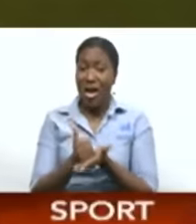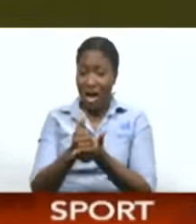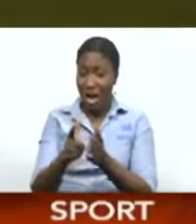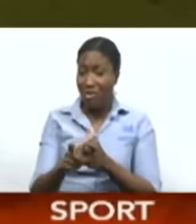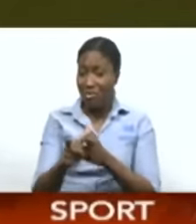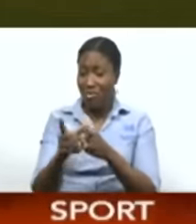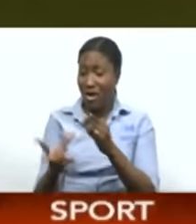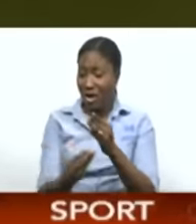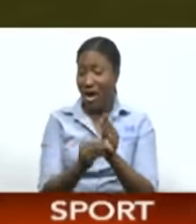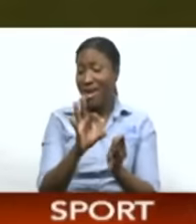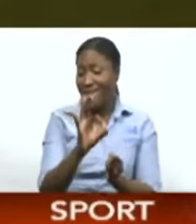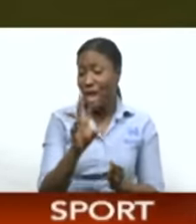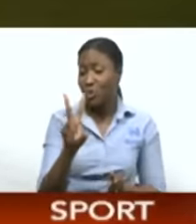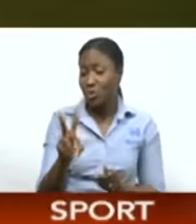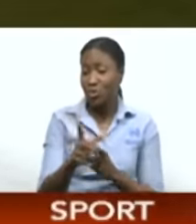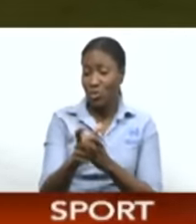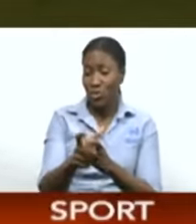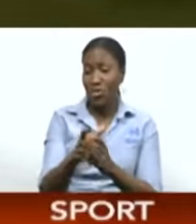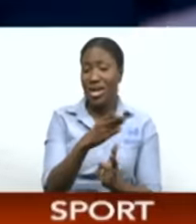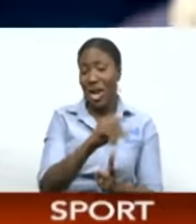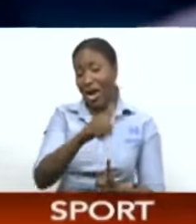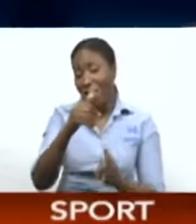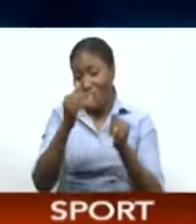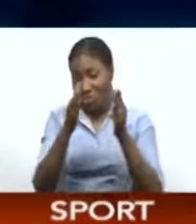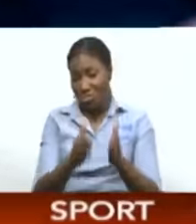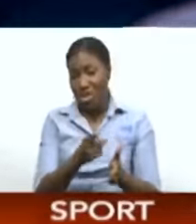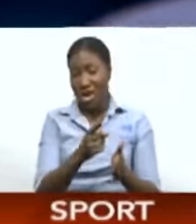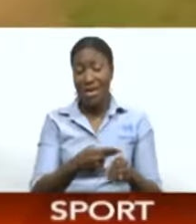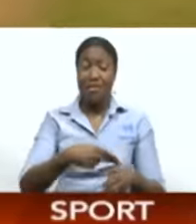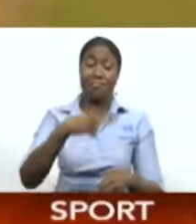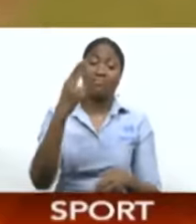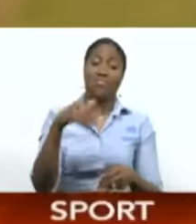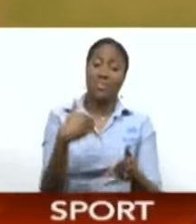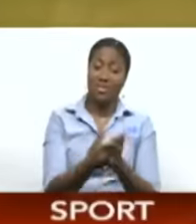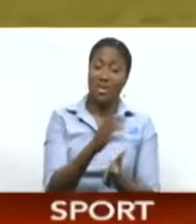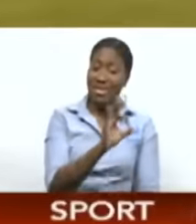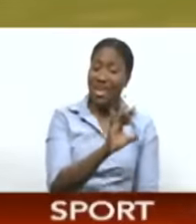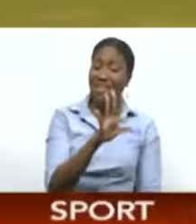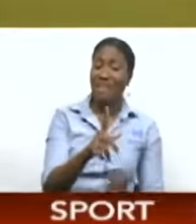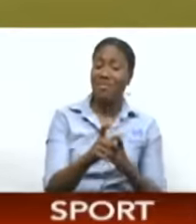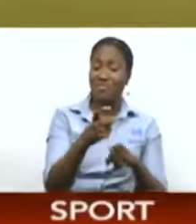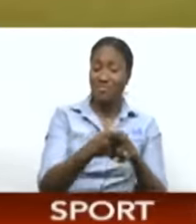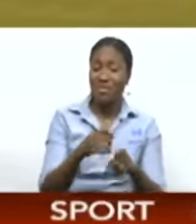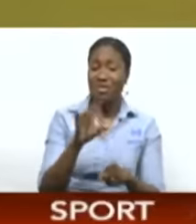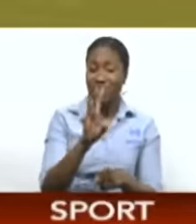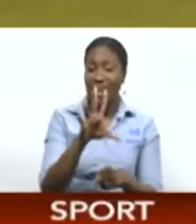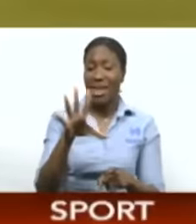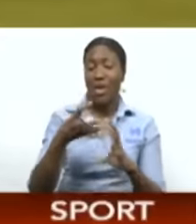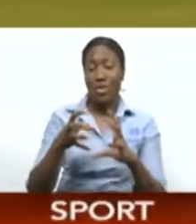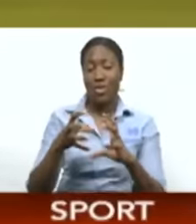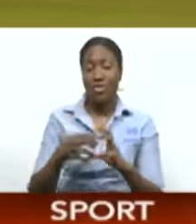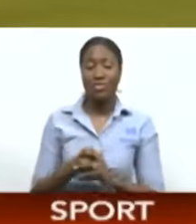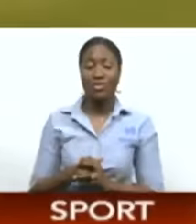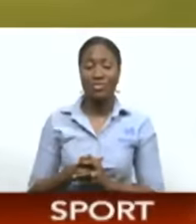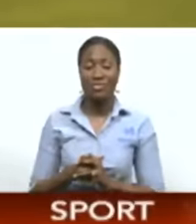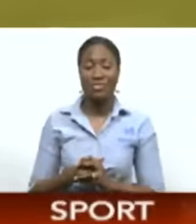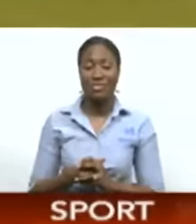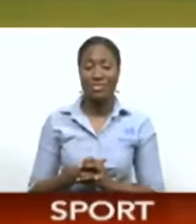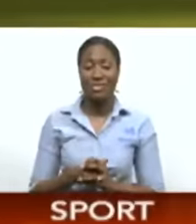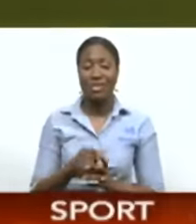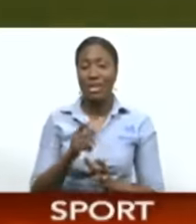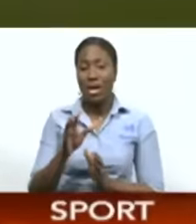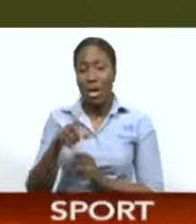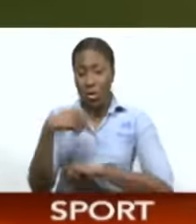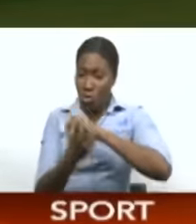a well-played 92. And Teddy Bishop, he top-scored with 95 from 75 deliveries. Bowling for CCC,